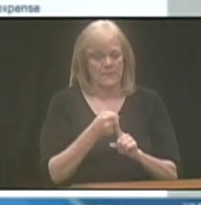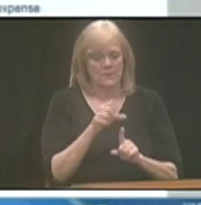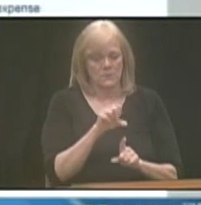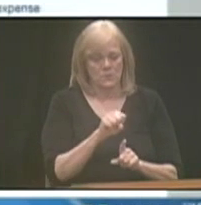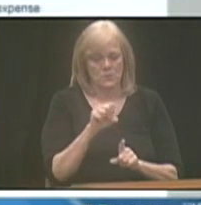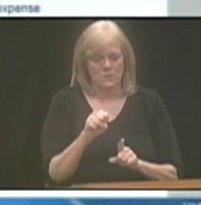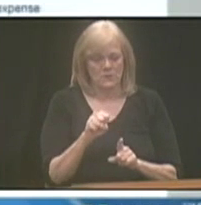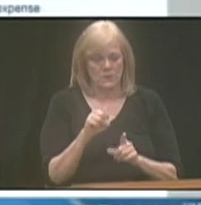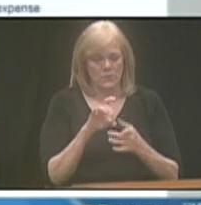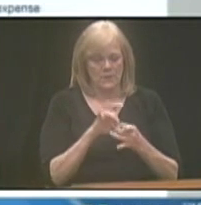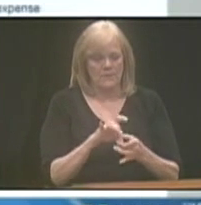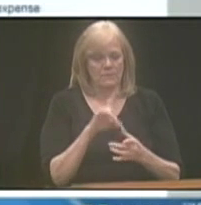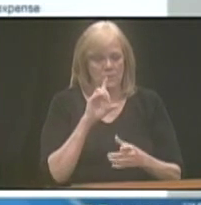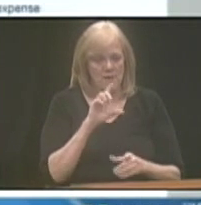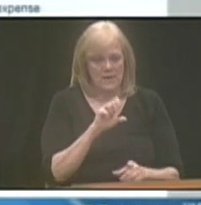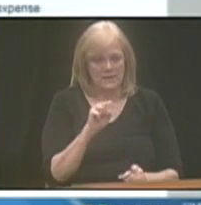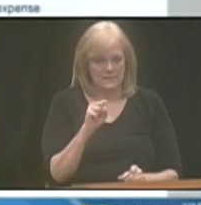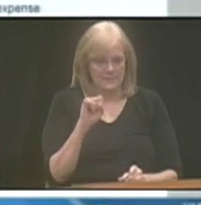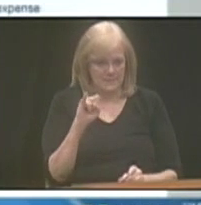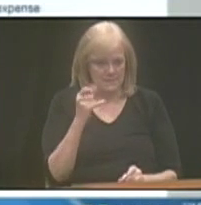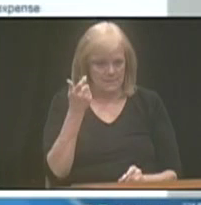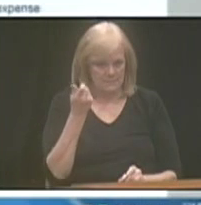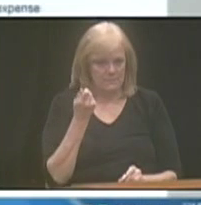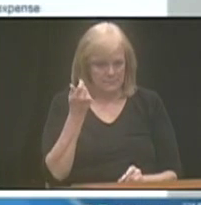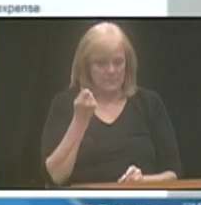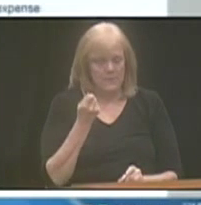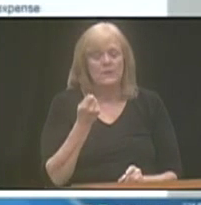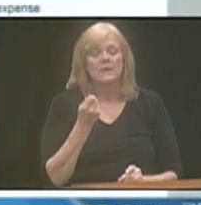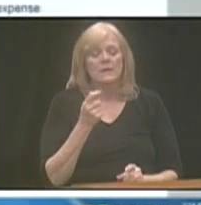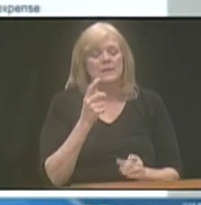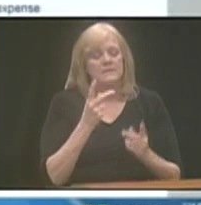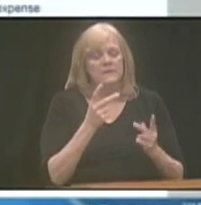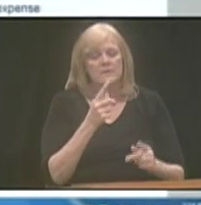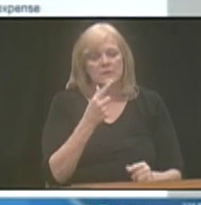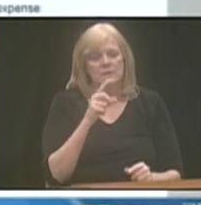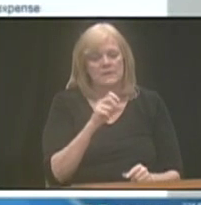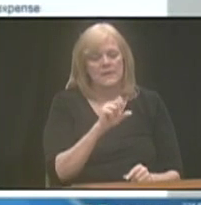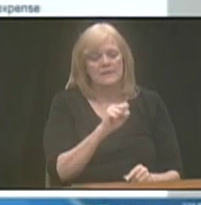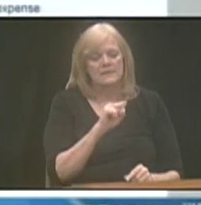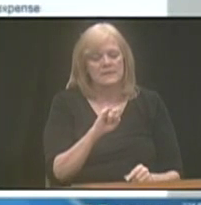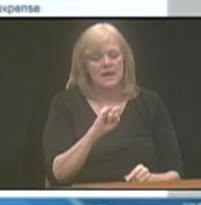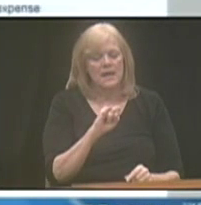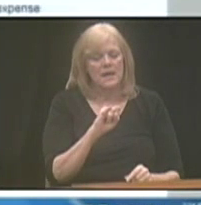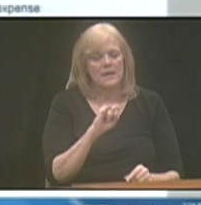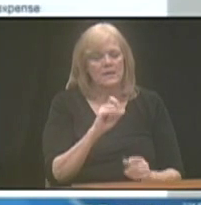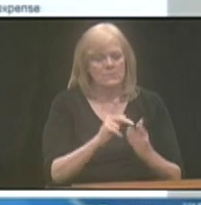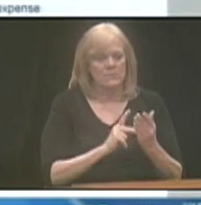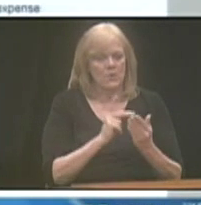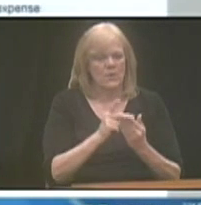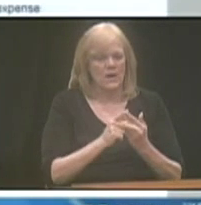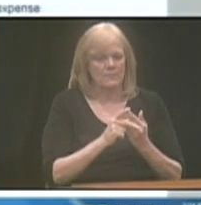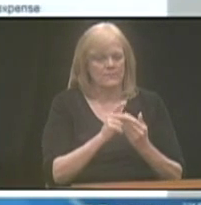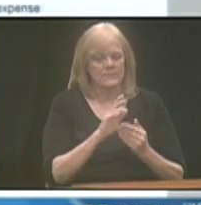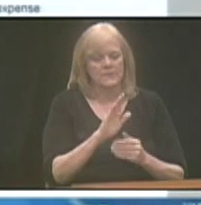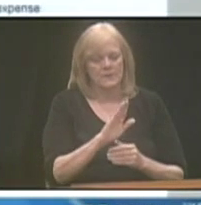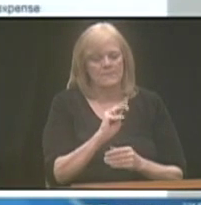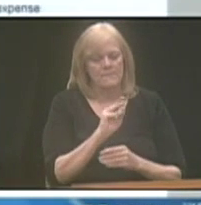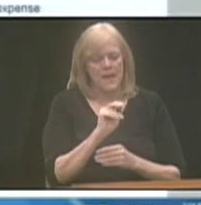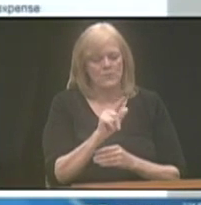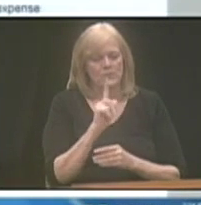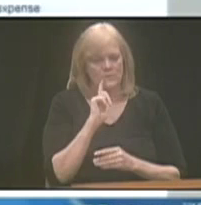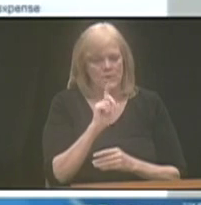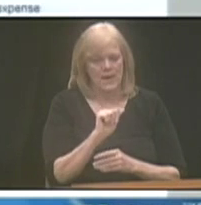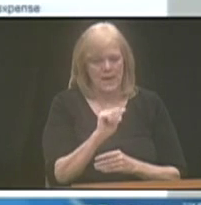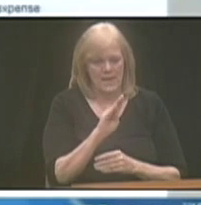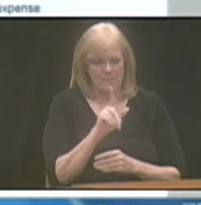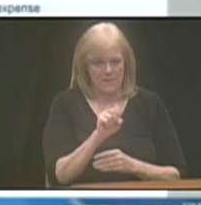Security-related benefits for SSI recipients is actually to visit the Social Security Administration's Program Operation Manual System for the